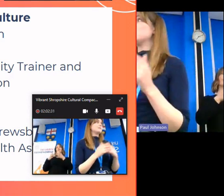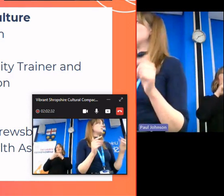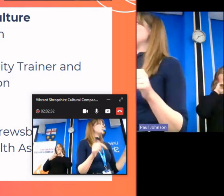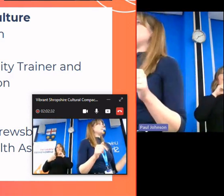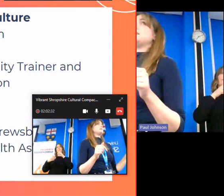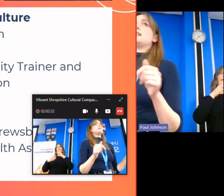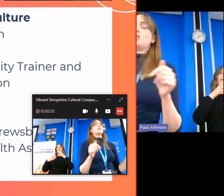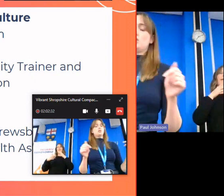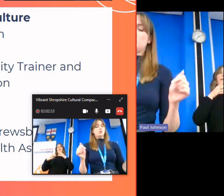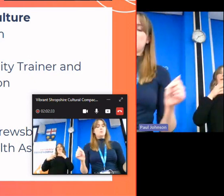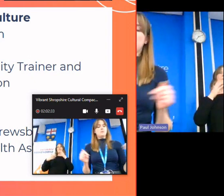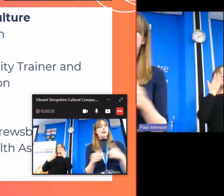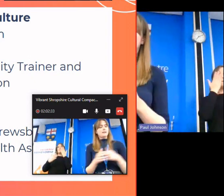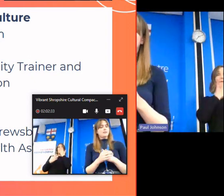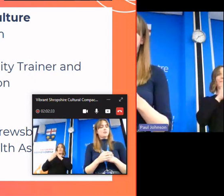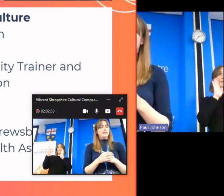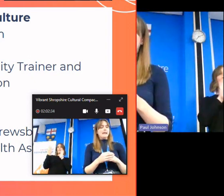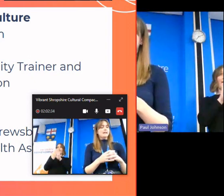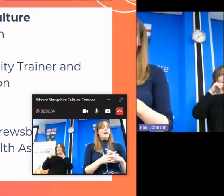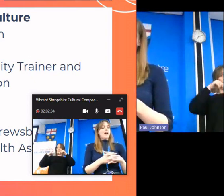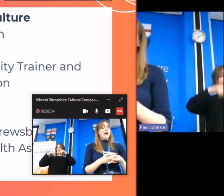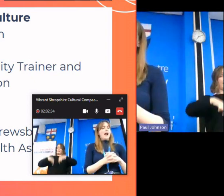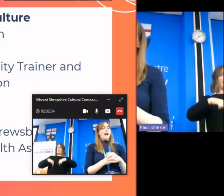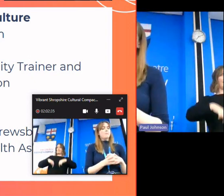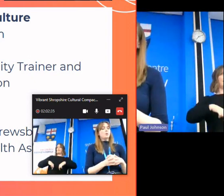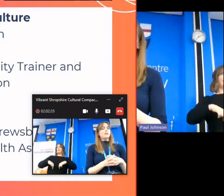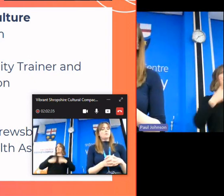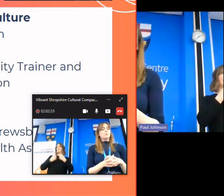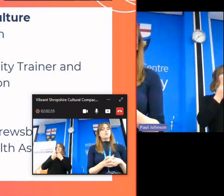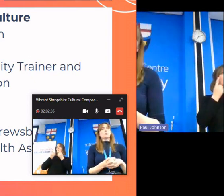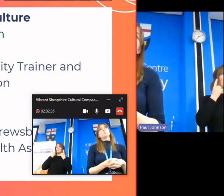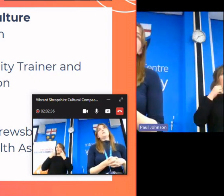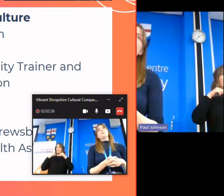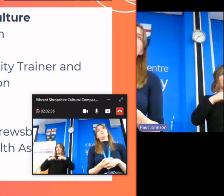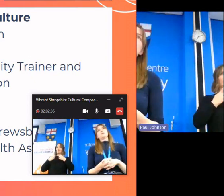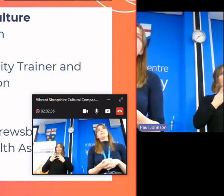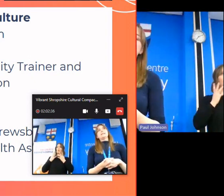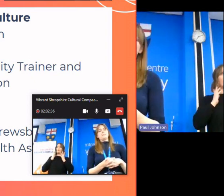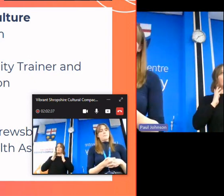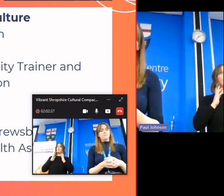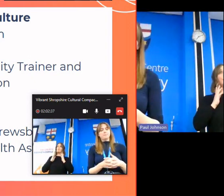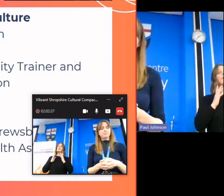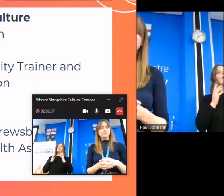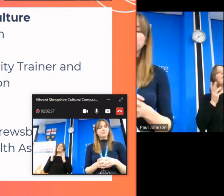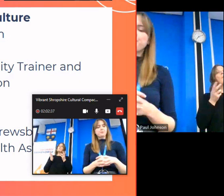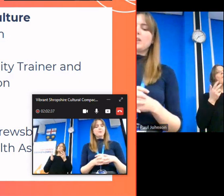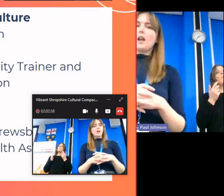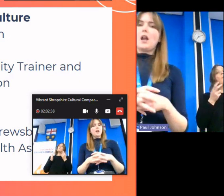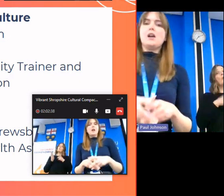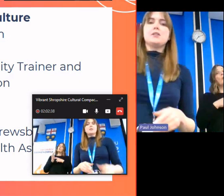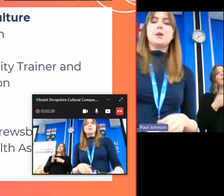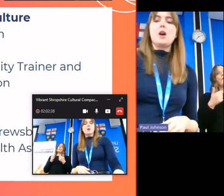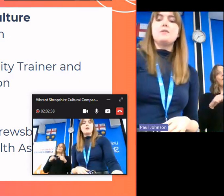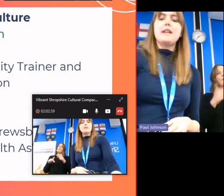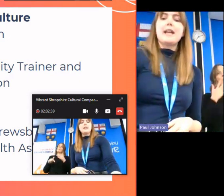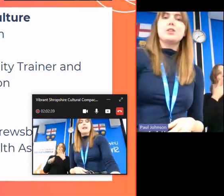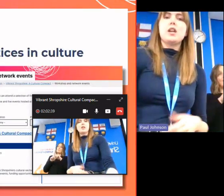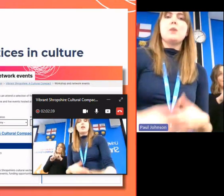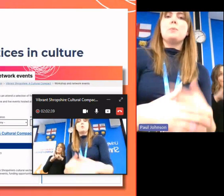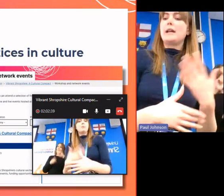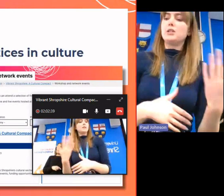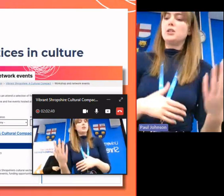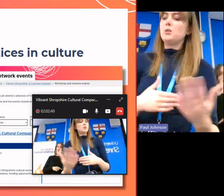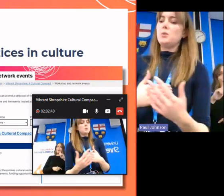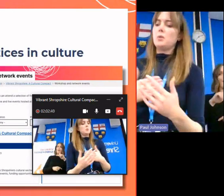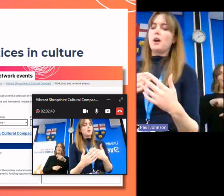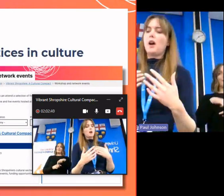at the university center to be in fact just here and bookings for the workshop will be available in december so over the